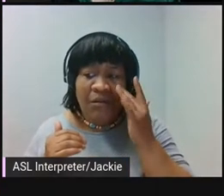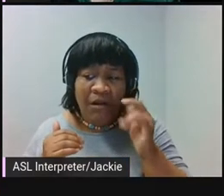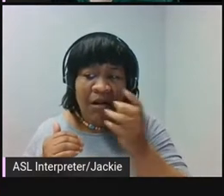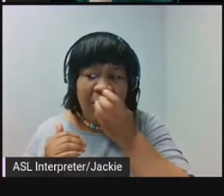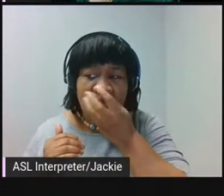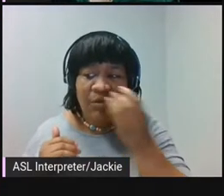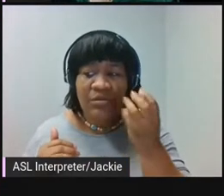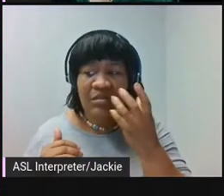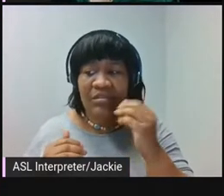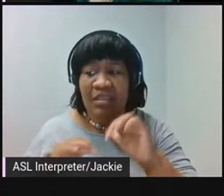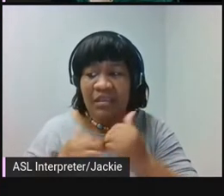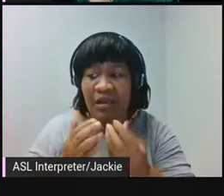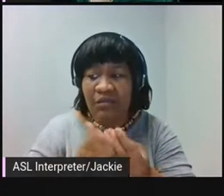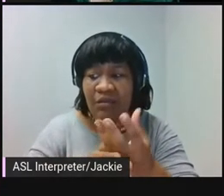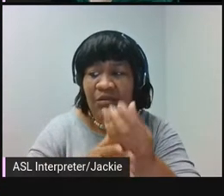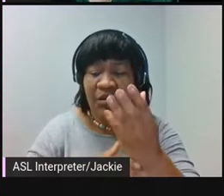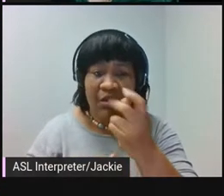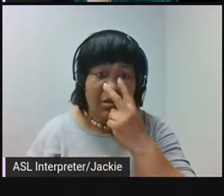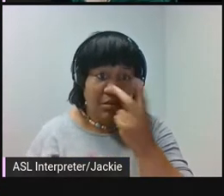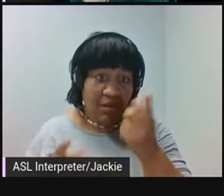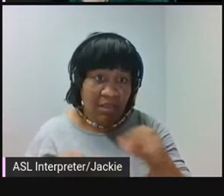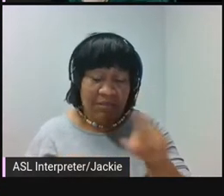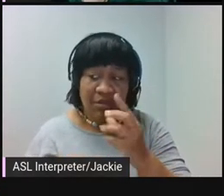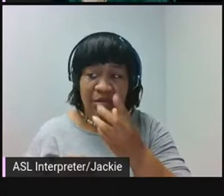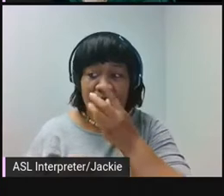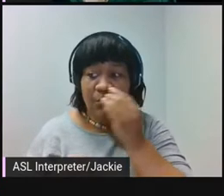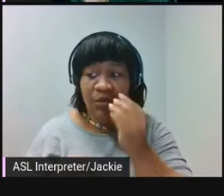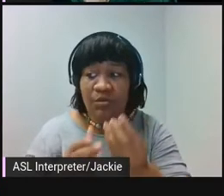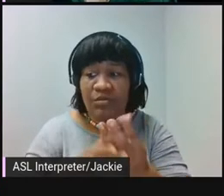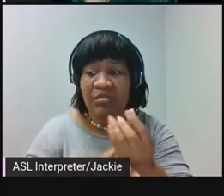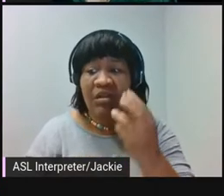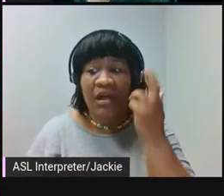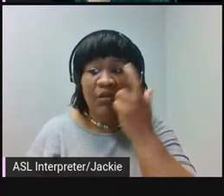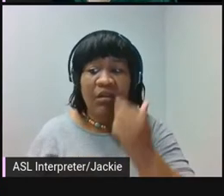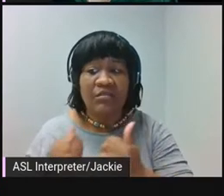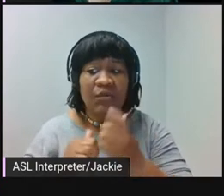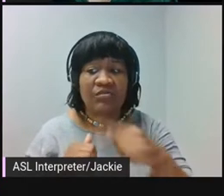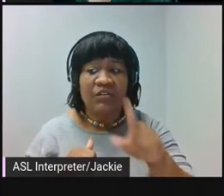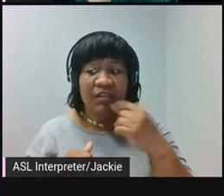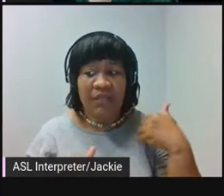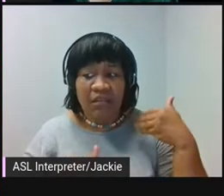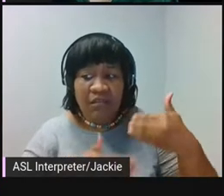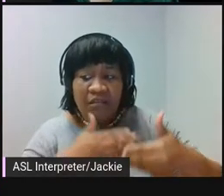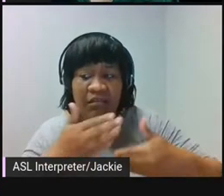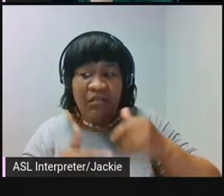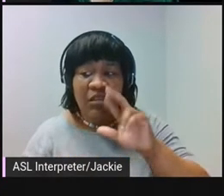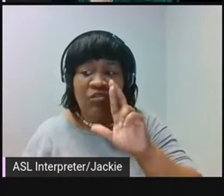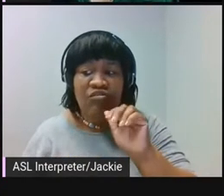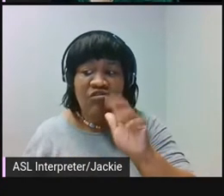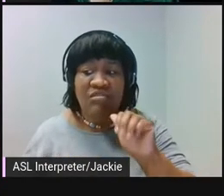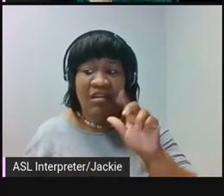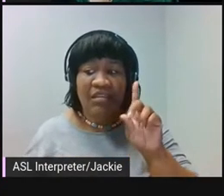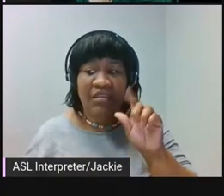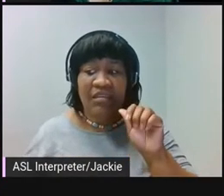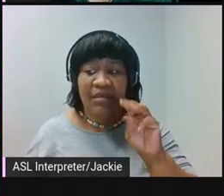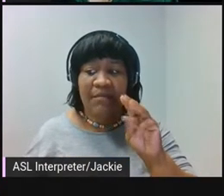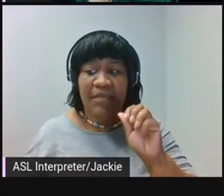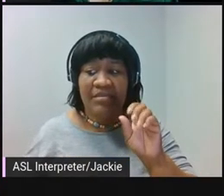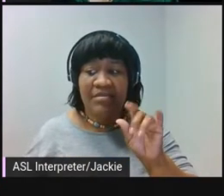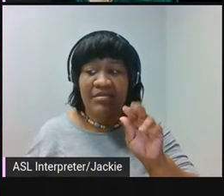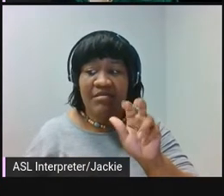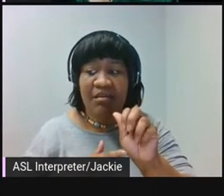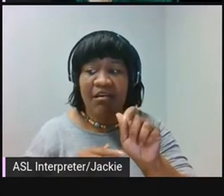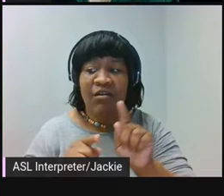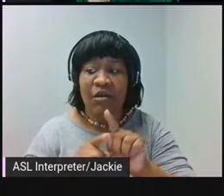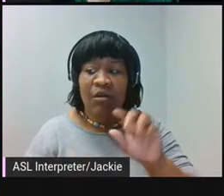cultivars I saw in rose gardens and realizing that most of them had a lineage rooted in the Rosa Damascena, also known